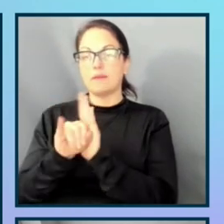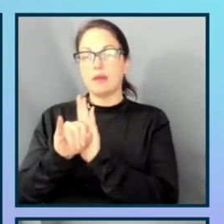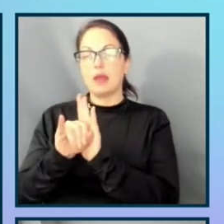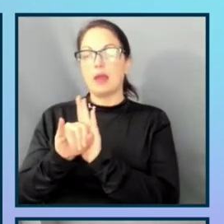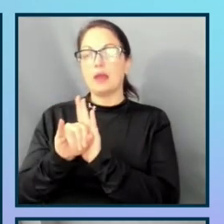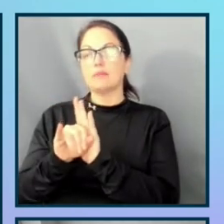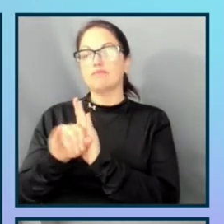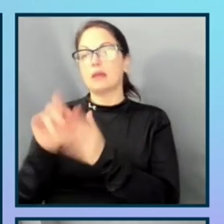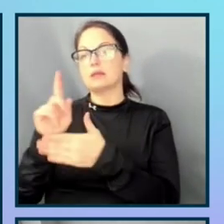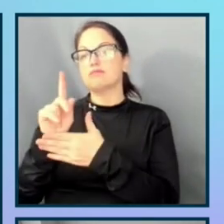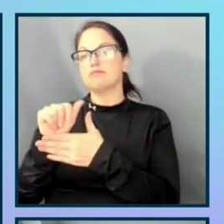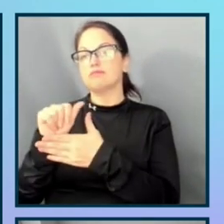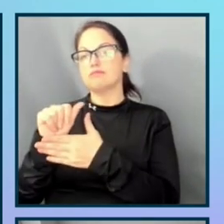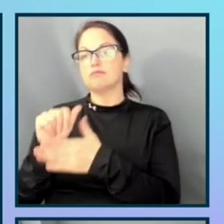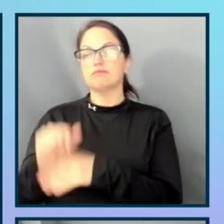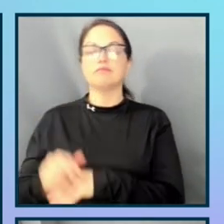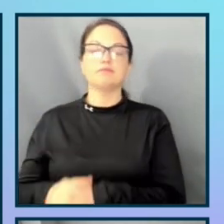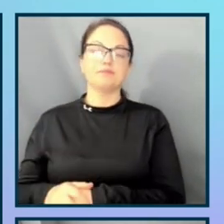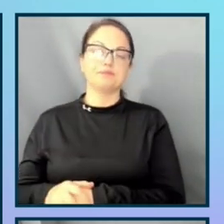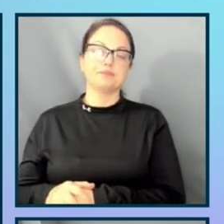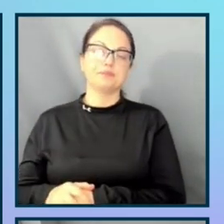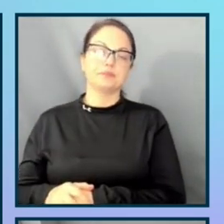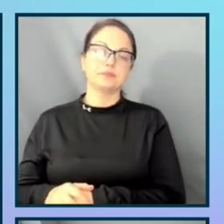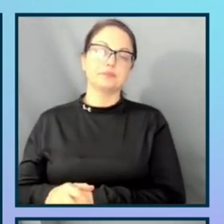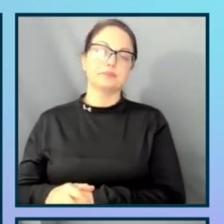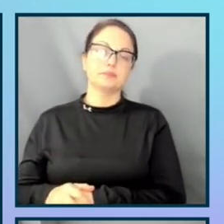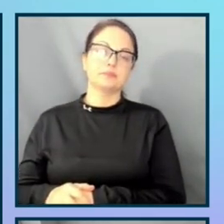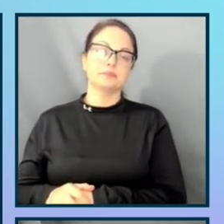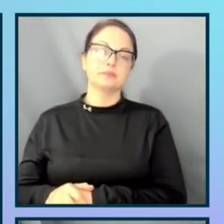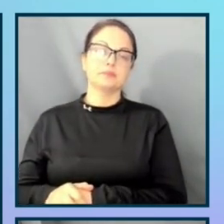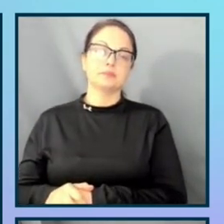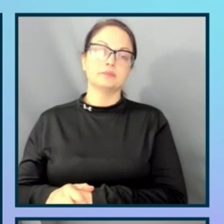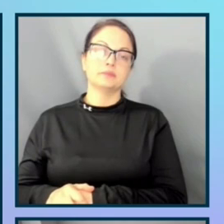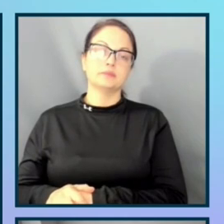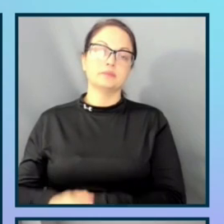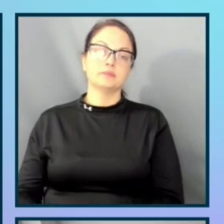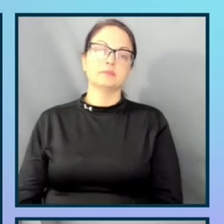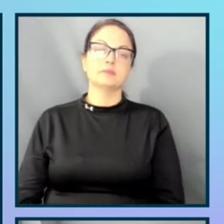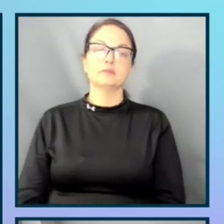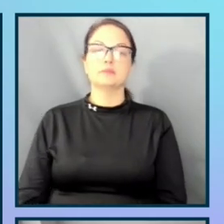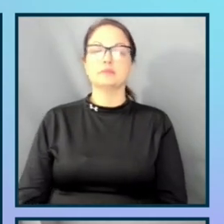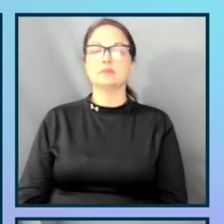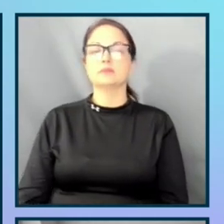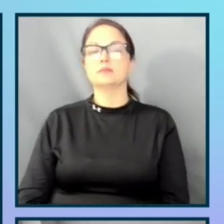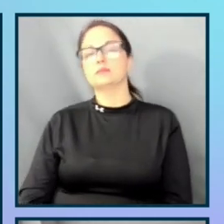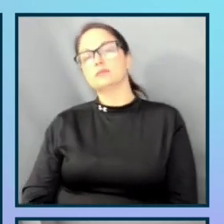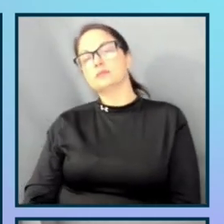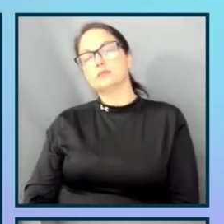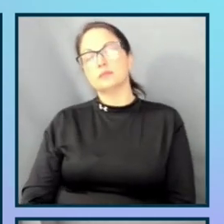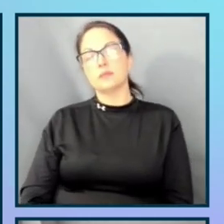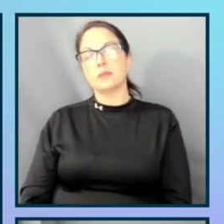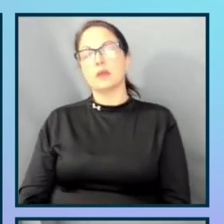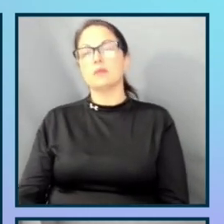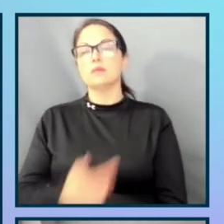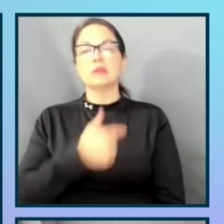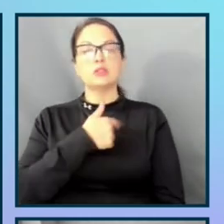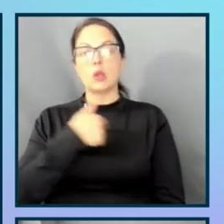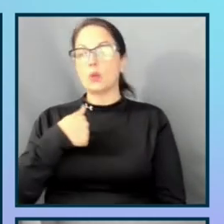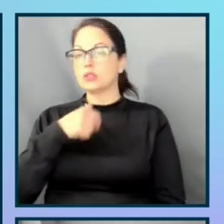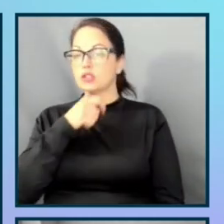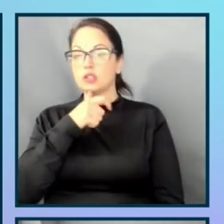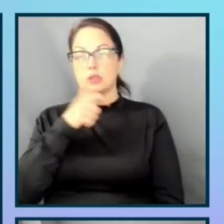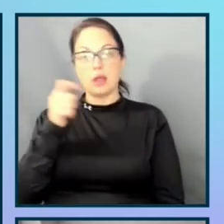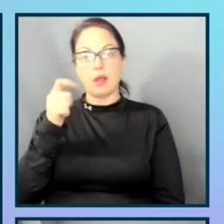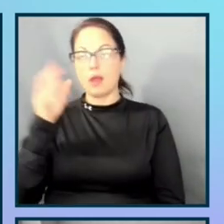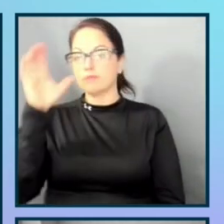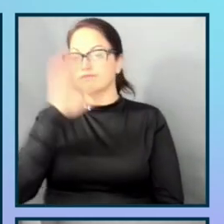fast company. So I think we should not be explorers in our customers' and employees' lives. They should